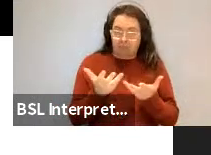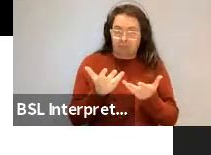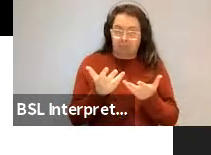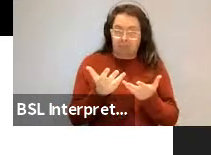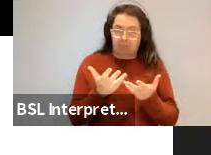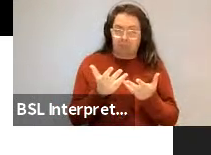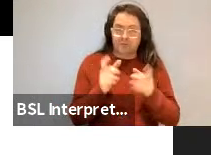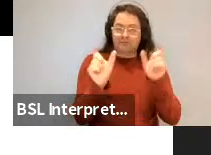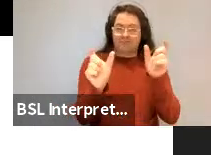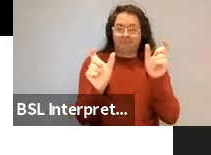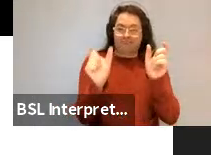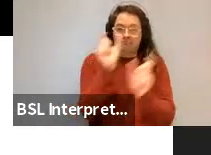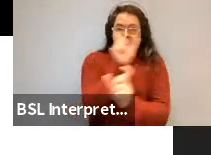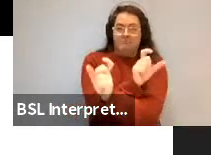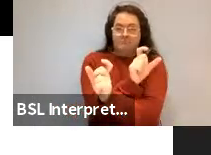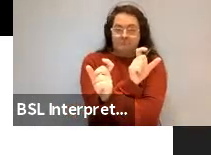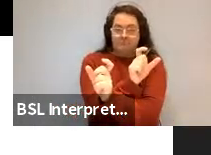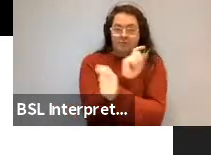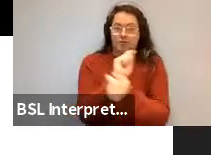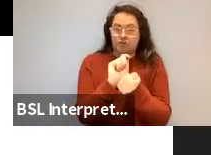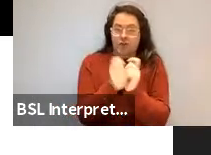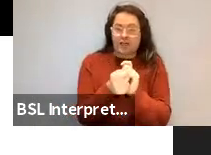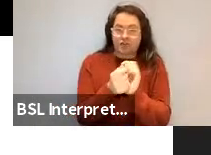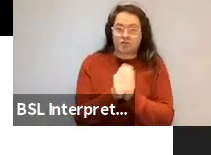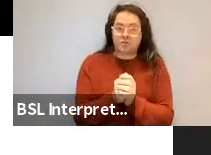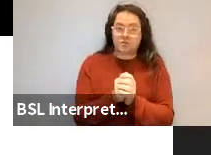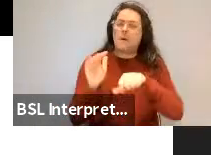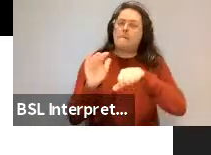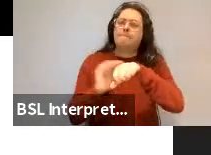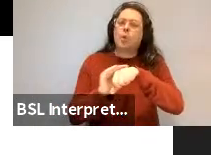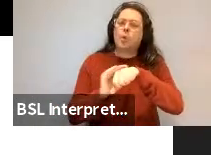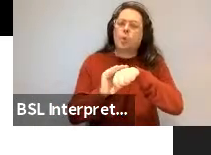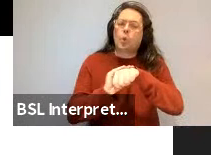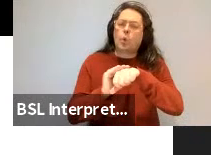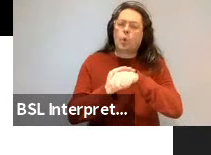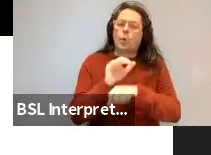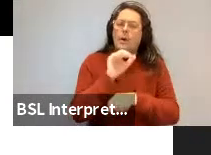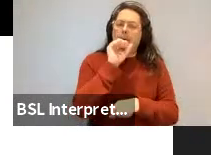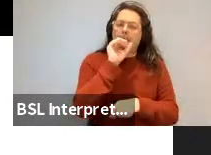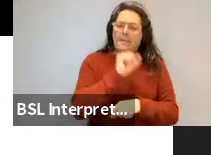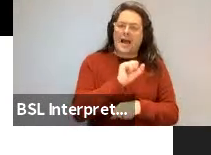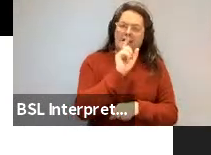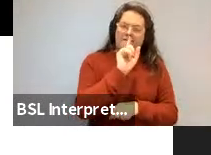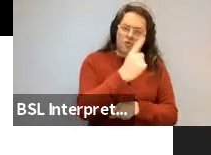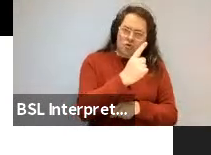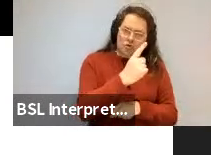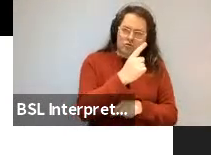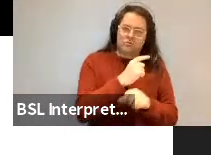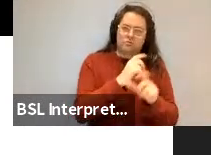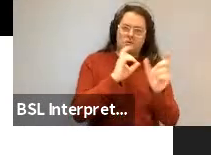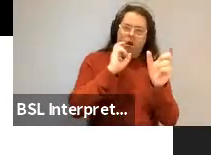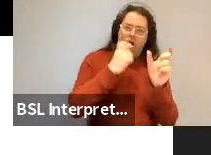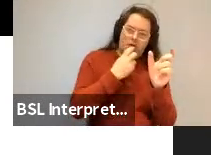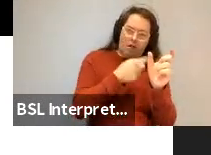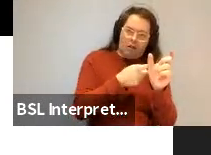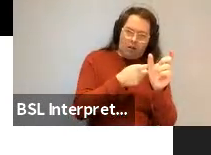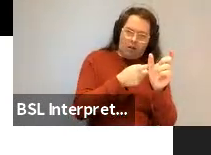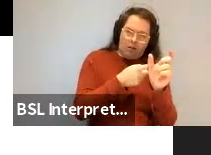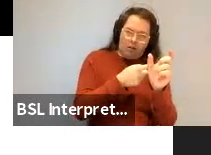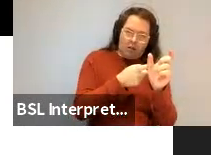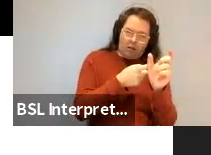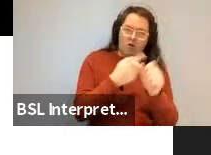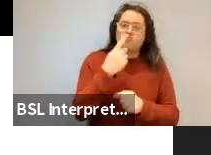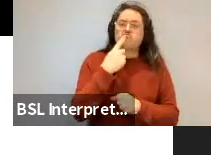male first binomial is in blue and the female first is in red. Okay. So